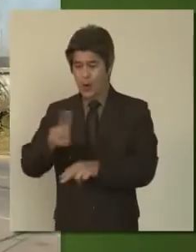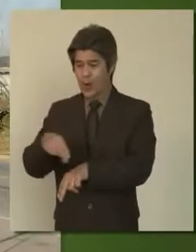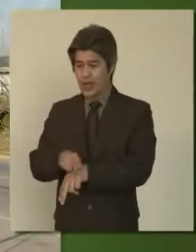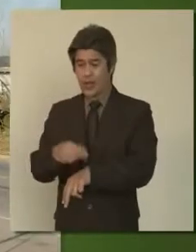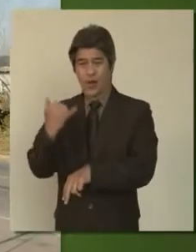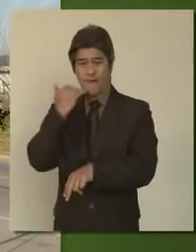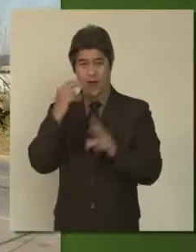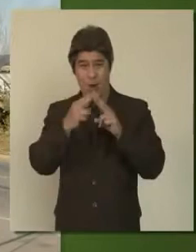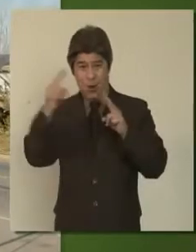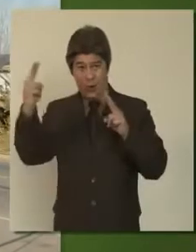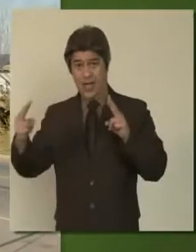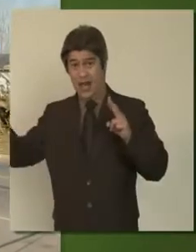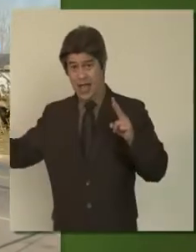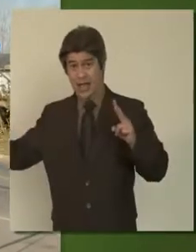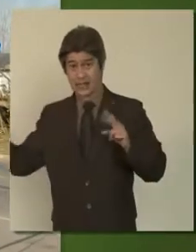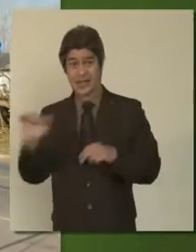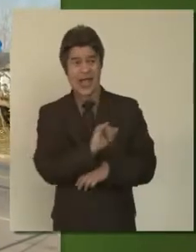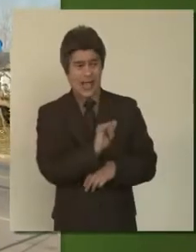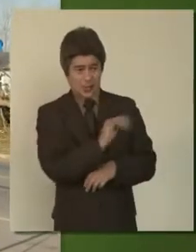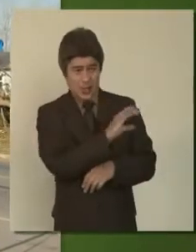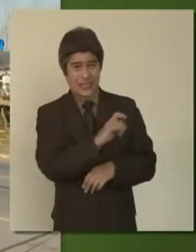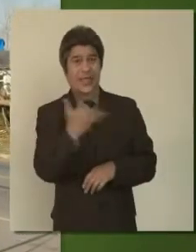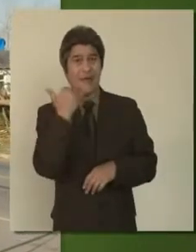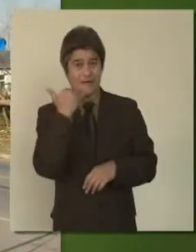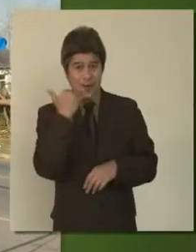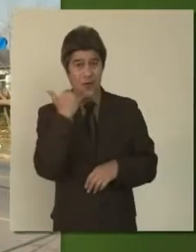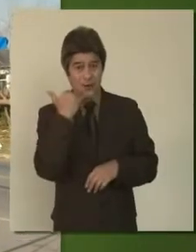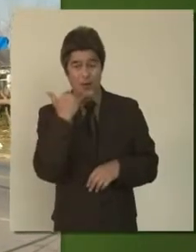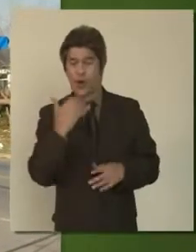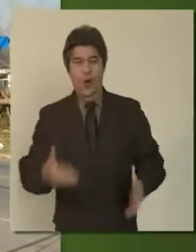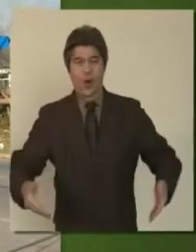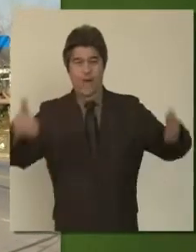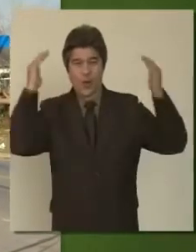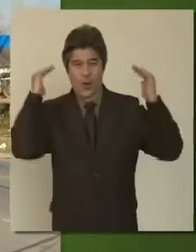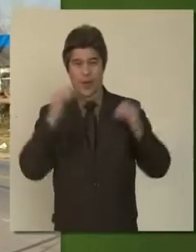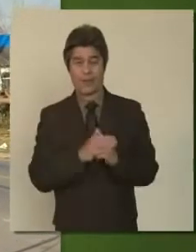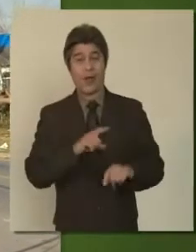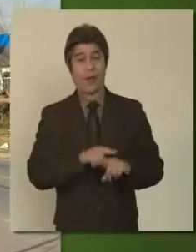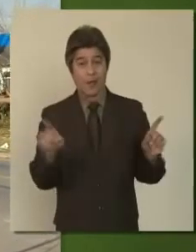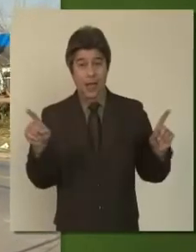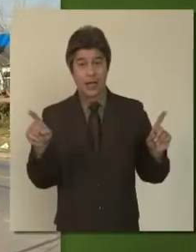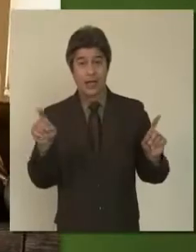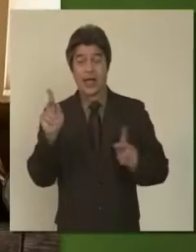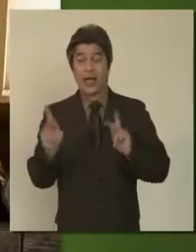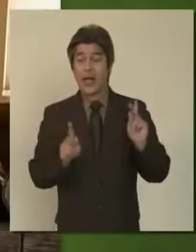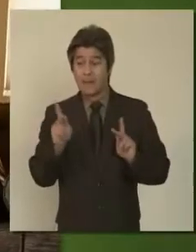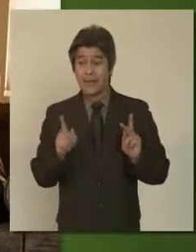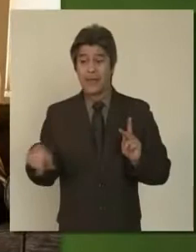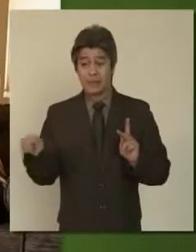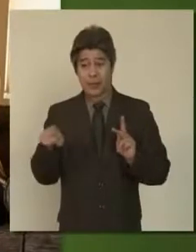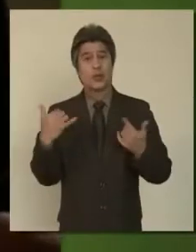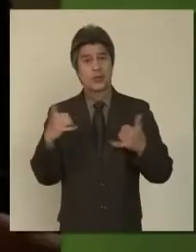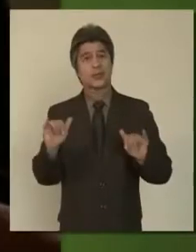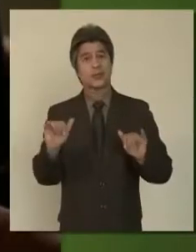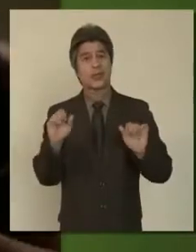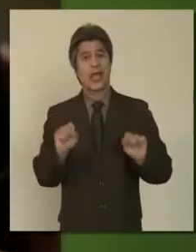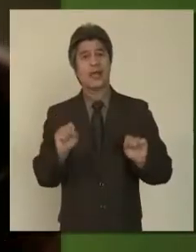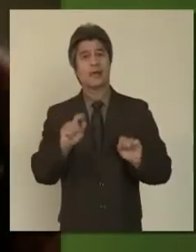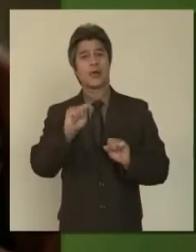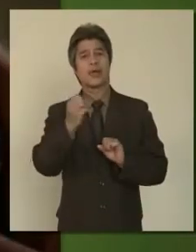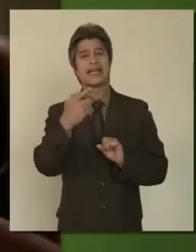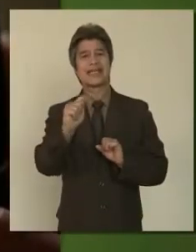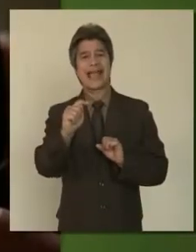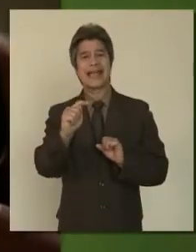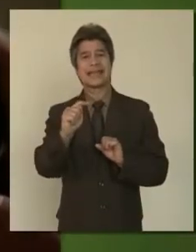as well as the cell phone lines were overwhelmed. But people were still able to text message vital